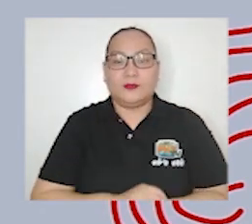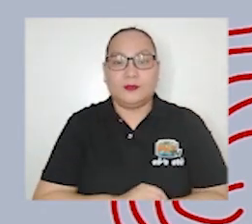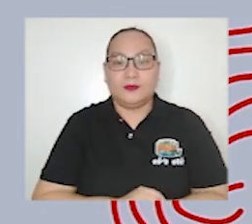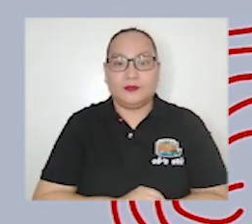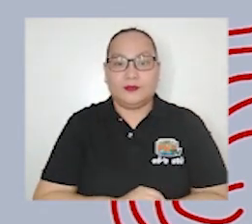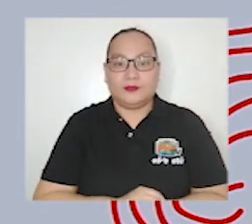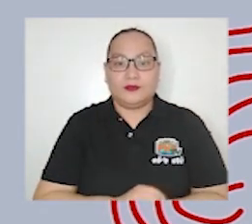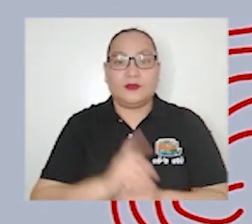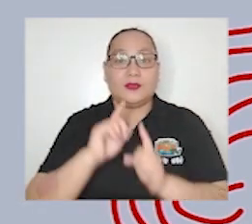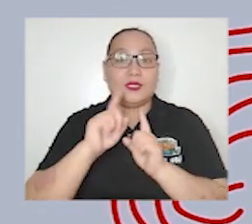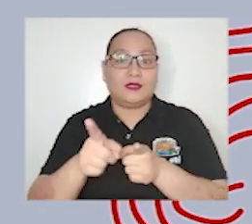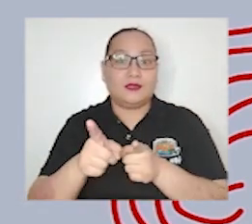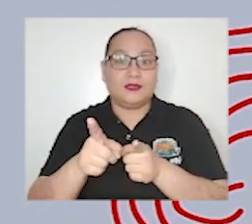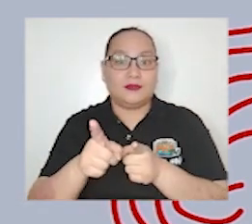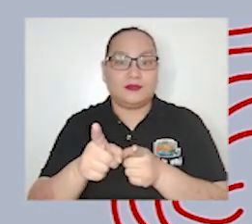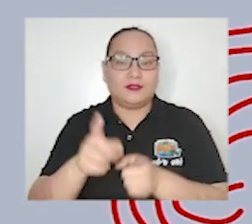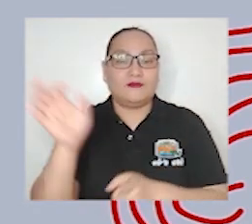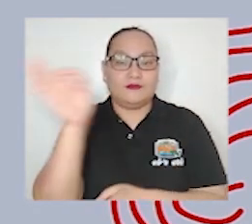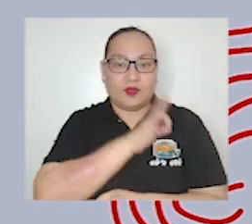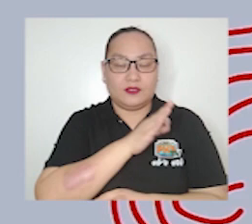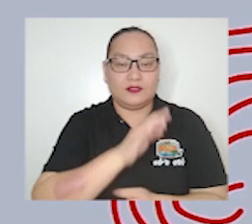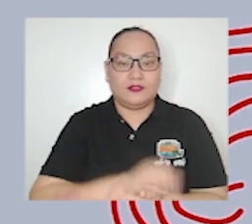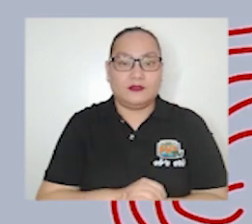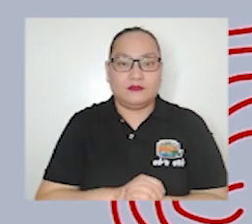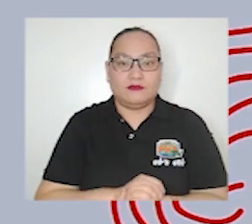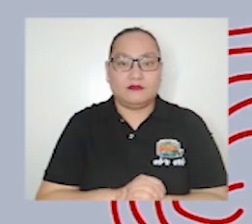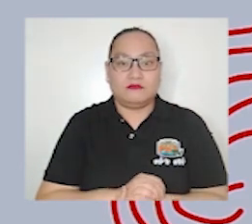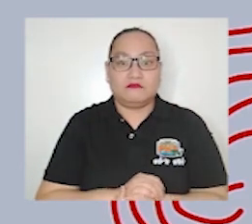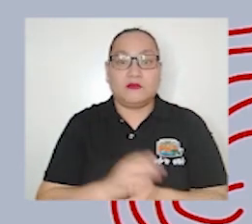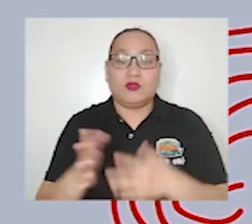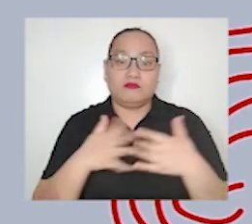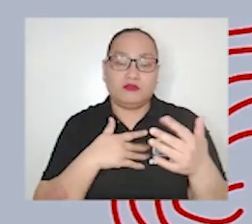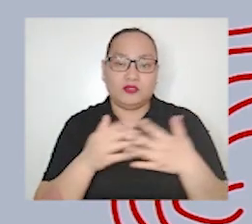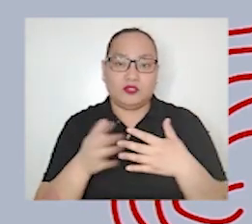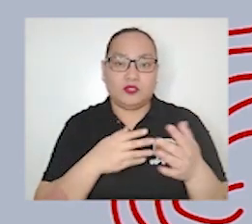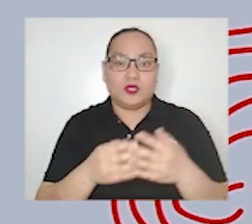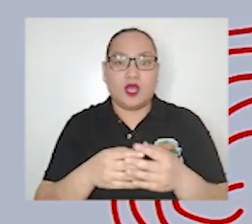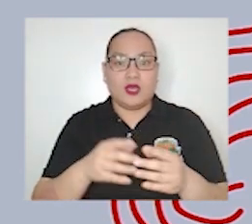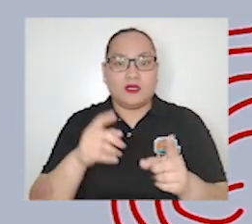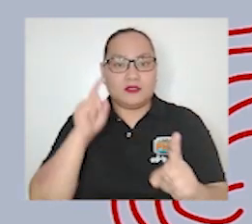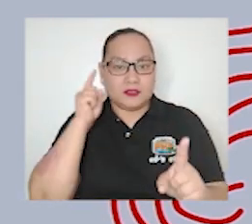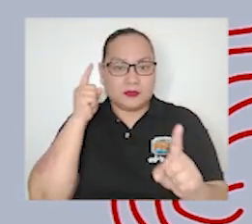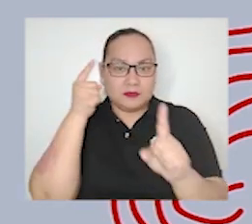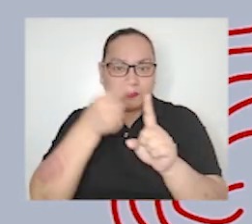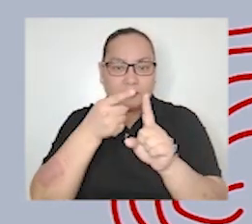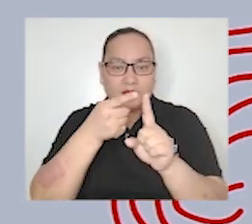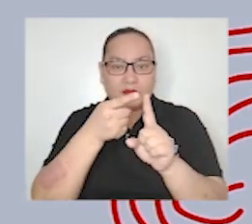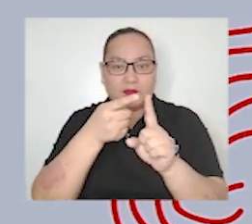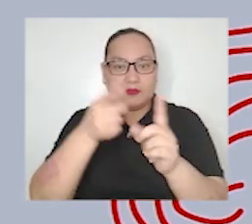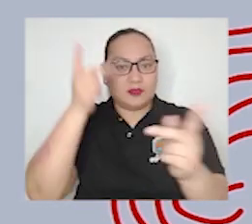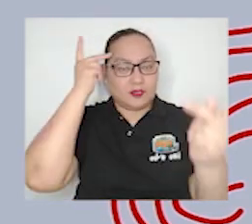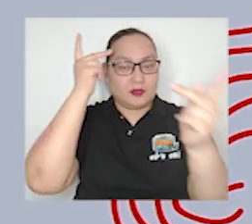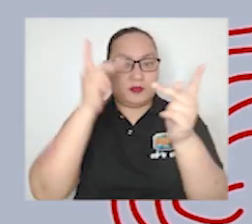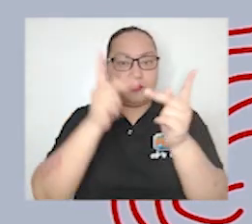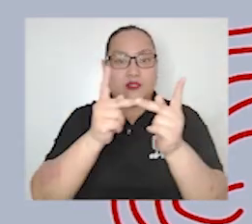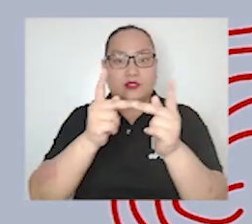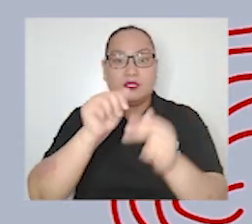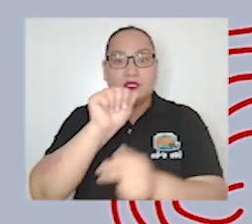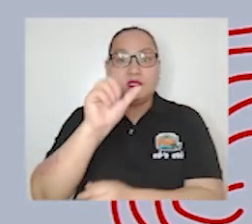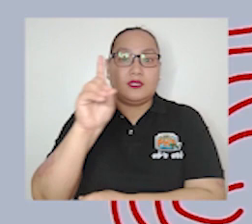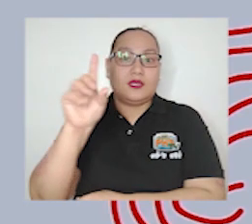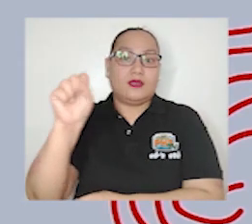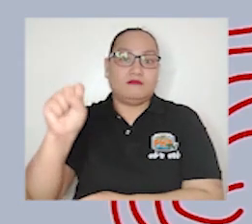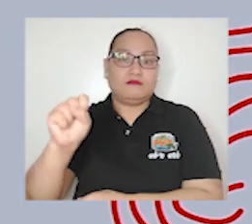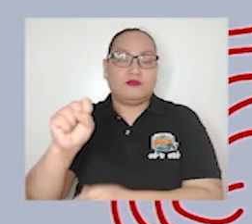the answer is false although the main purpose of advertisement is to increase